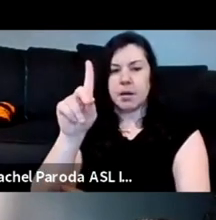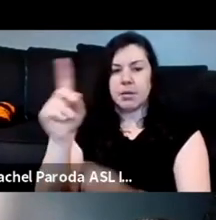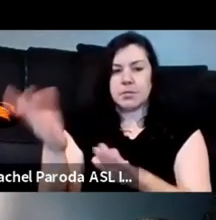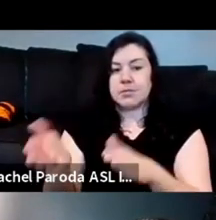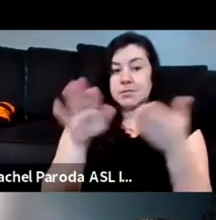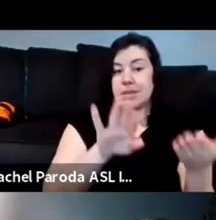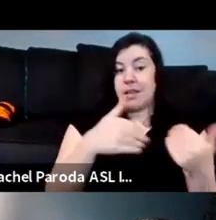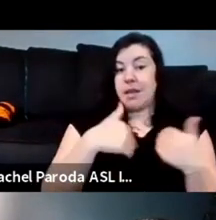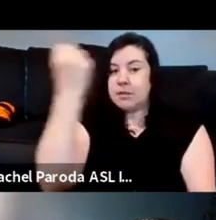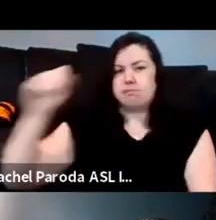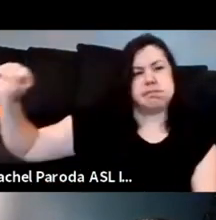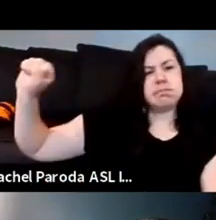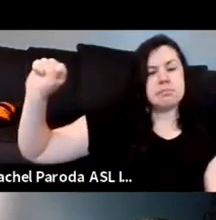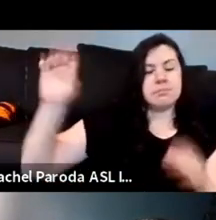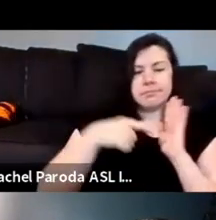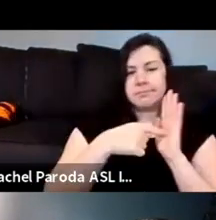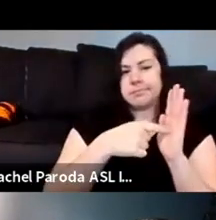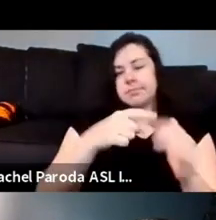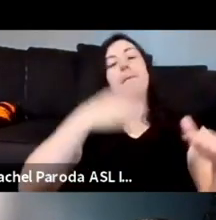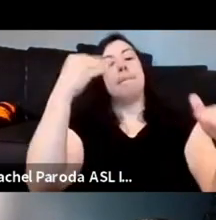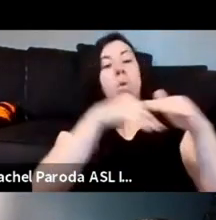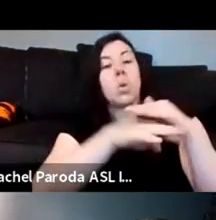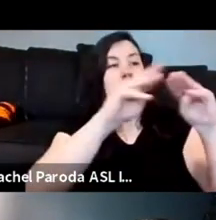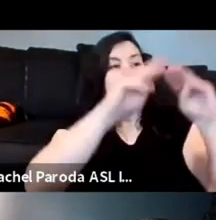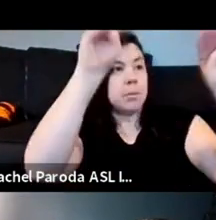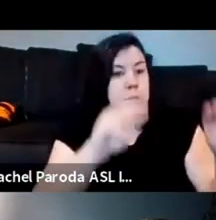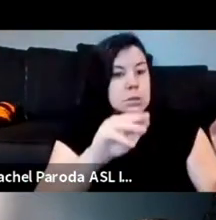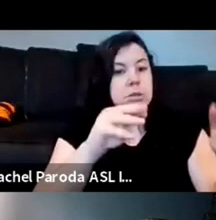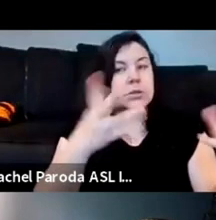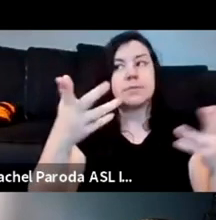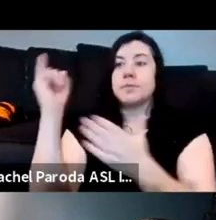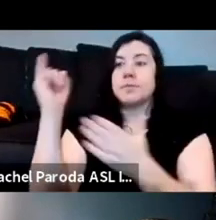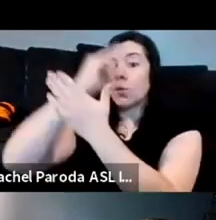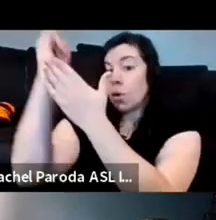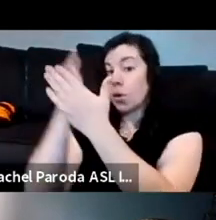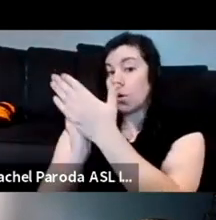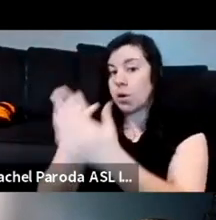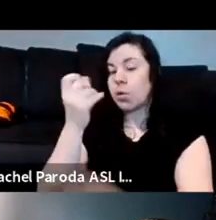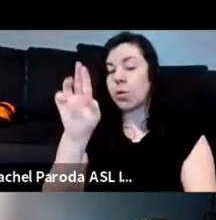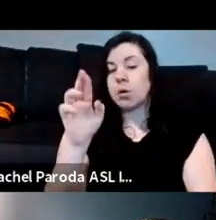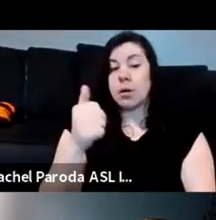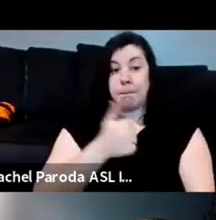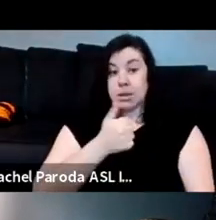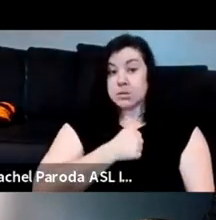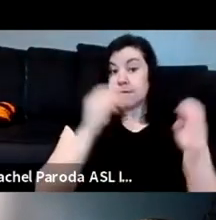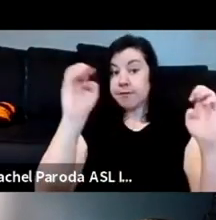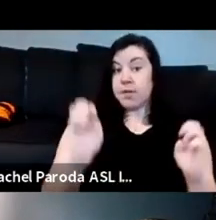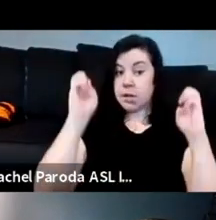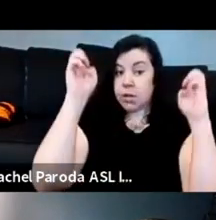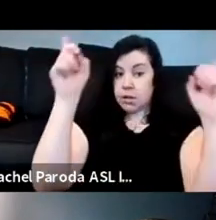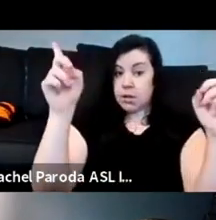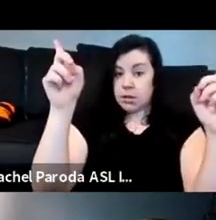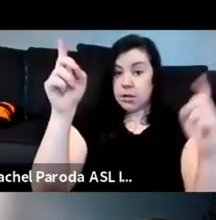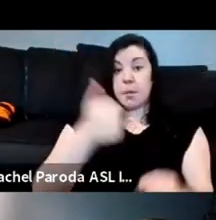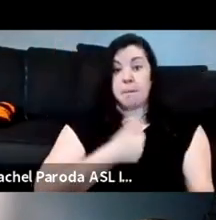for instance if i go to a museum or i'm talking about a piece or even in my own um academic work i am a